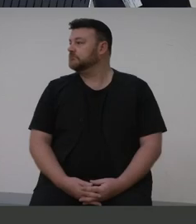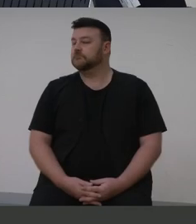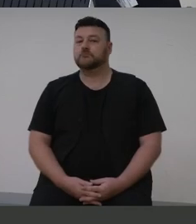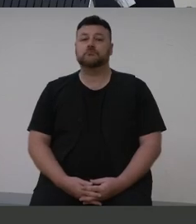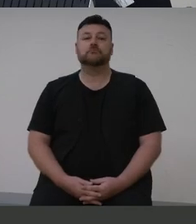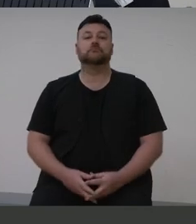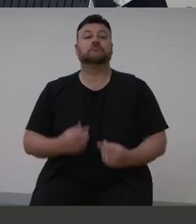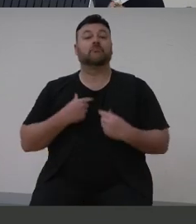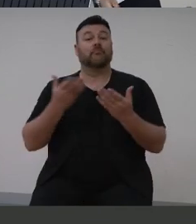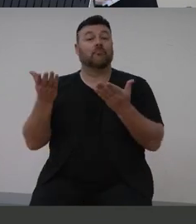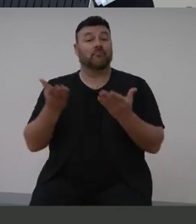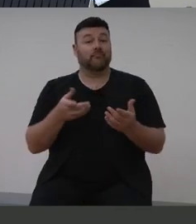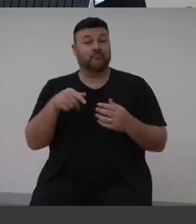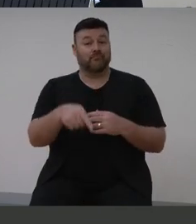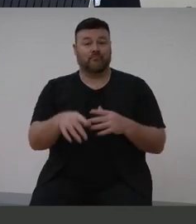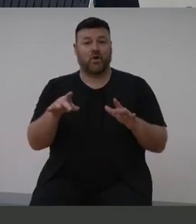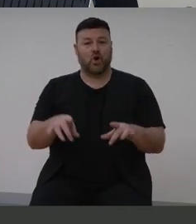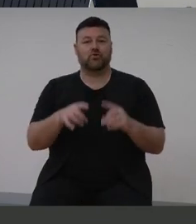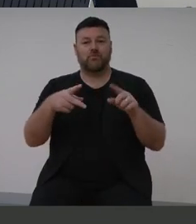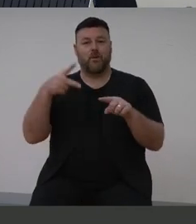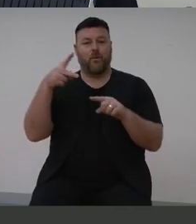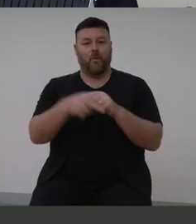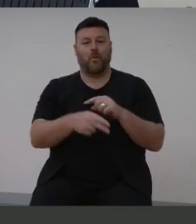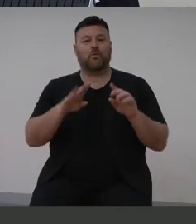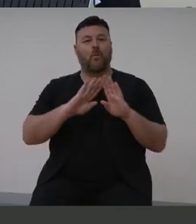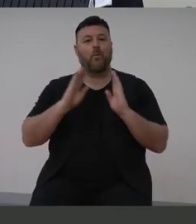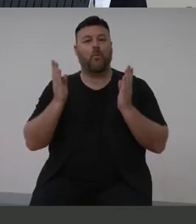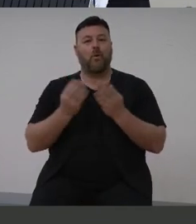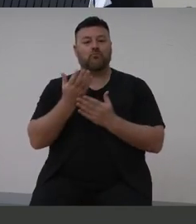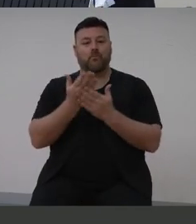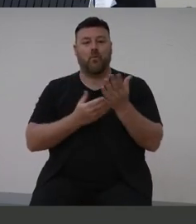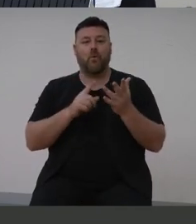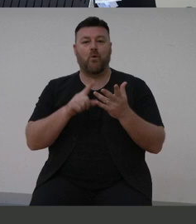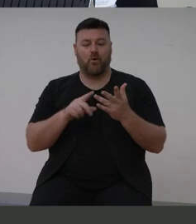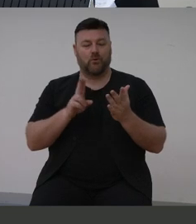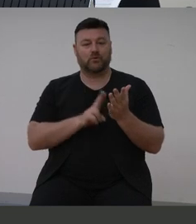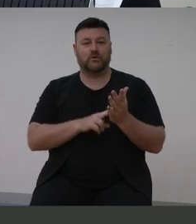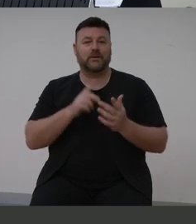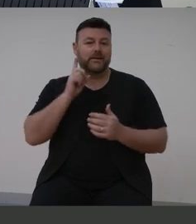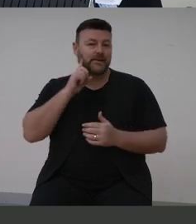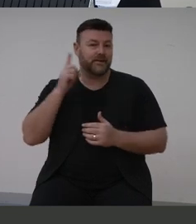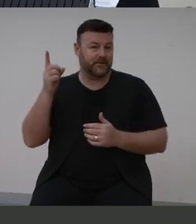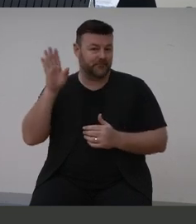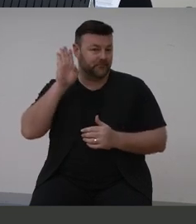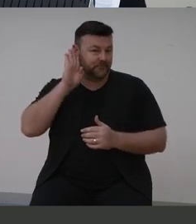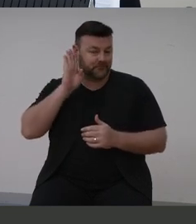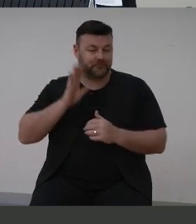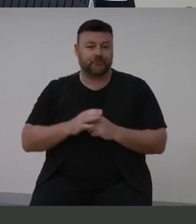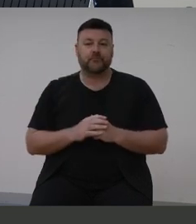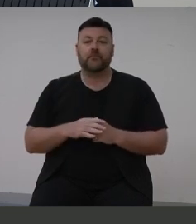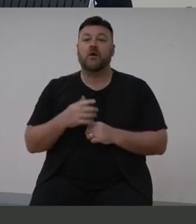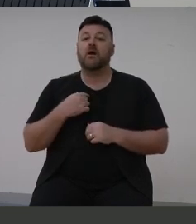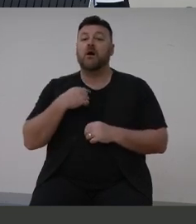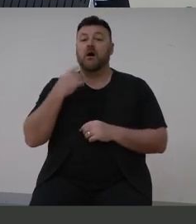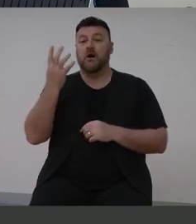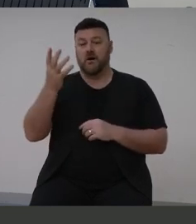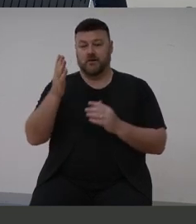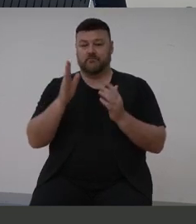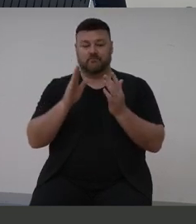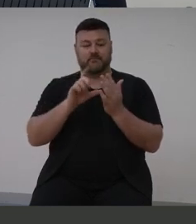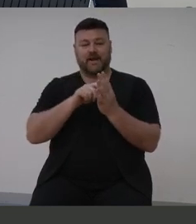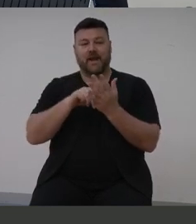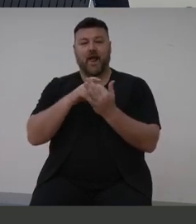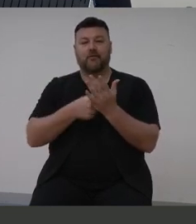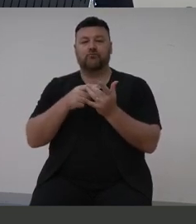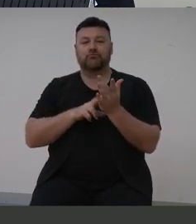So welcome to the Australian launch of the World Report on Hearing. My name is Catherine McMahon and I'm a professor of audiology at Macquarie University and the director